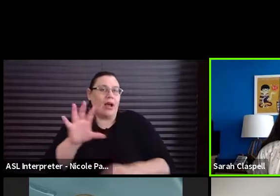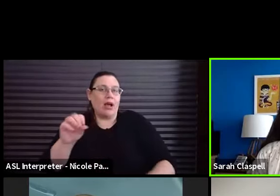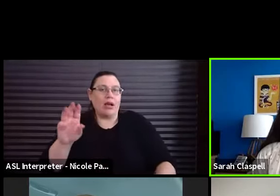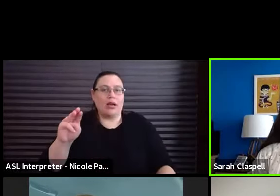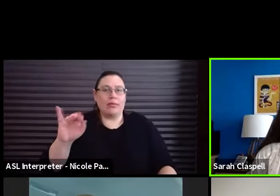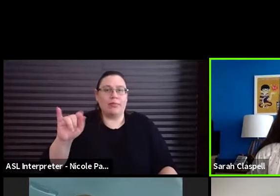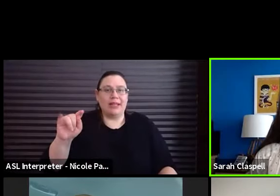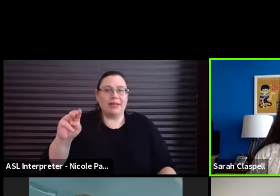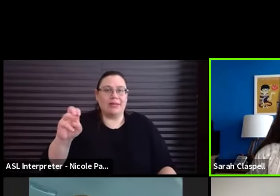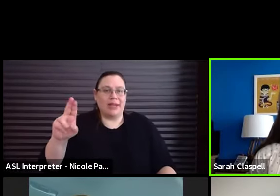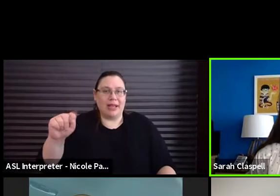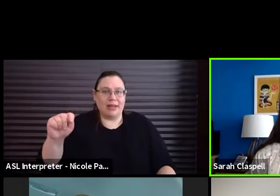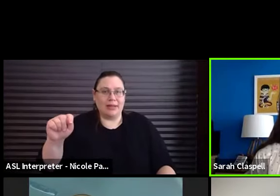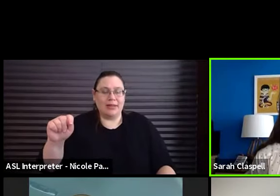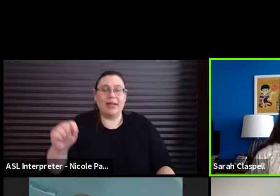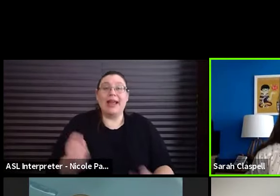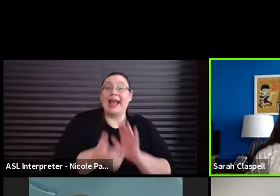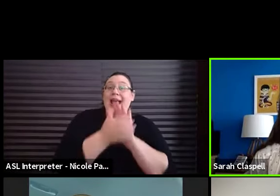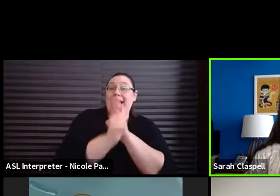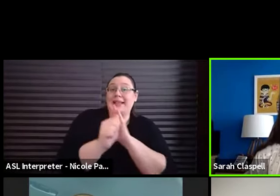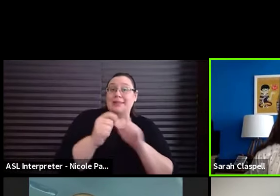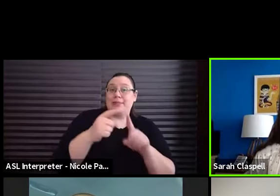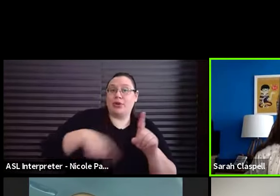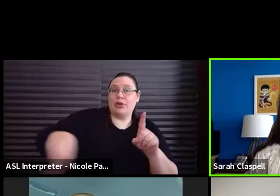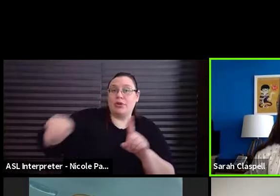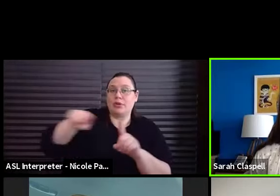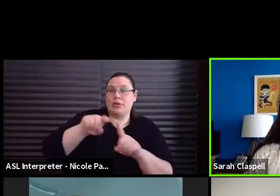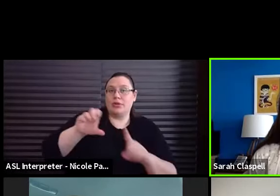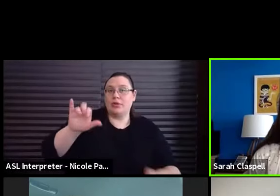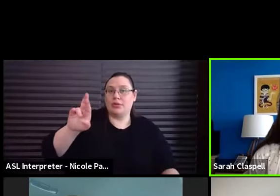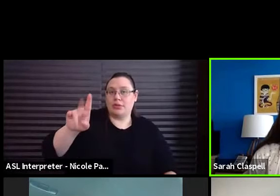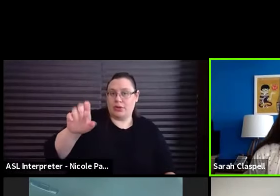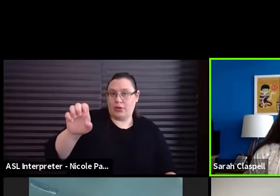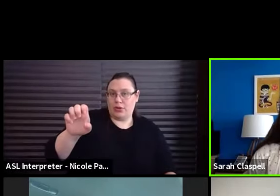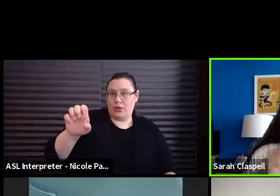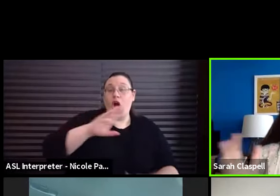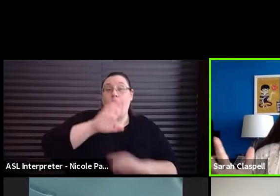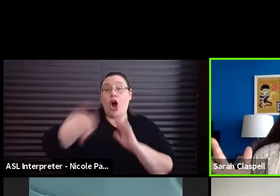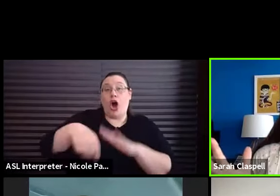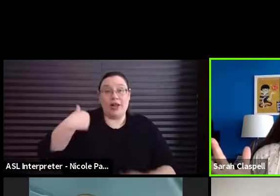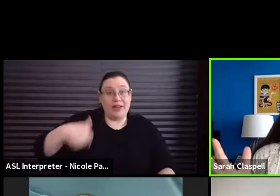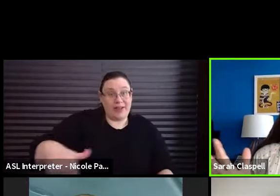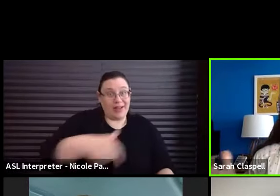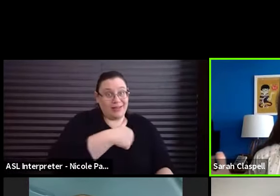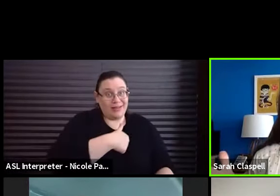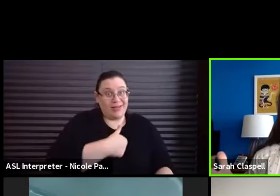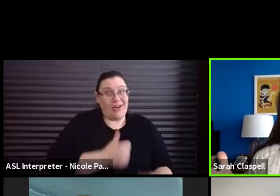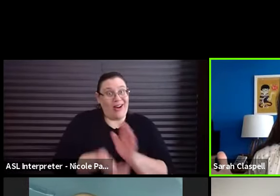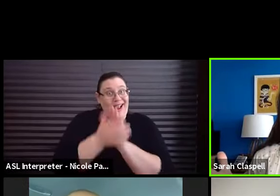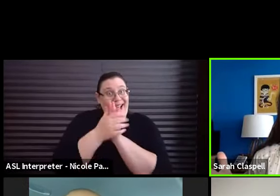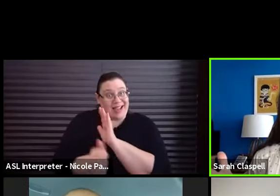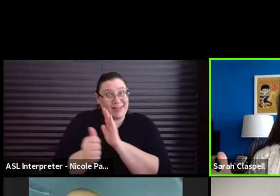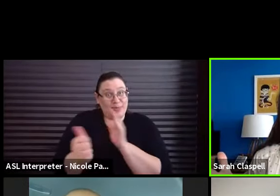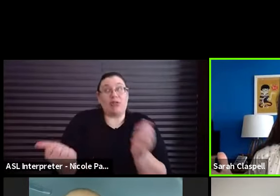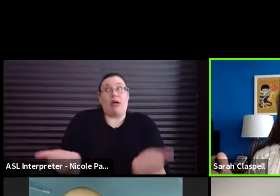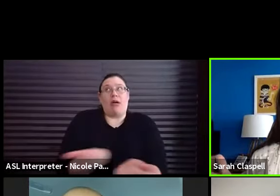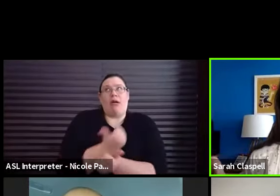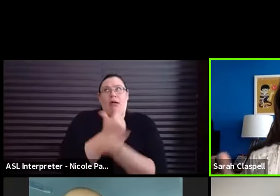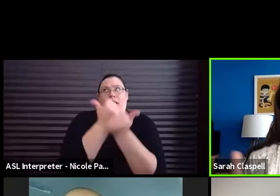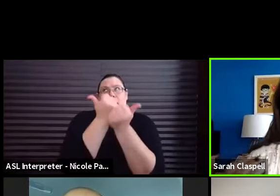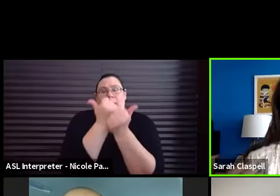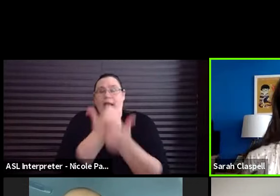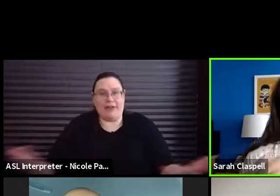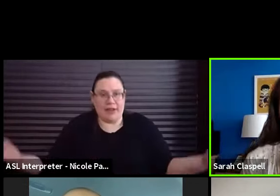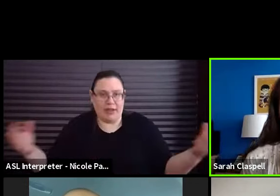this one is called expert circle. Um, um, we are all experts on everything in the world. Um,